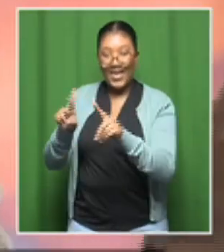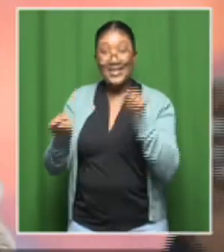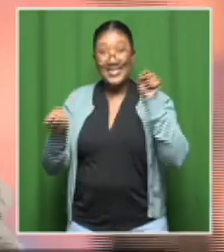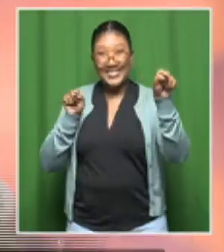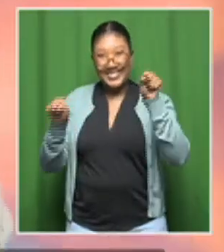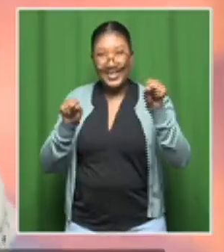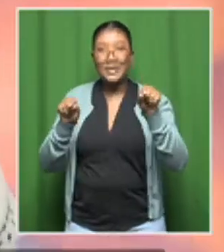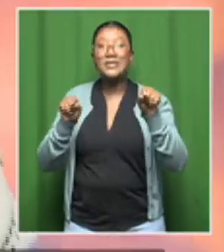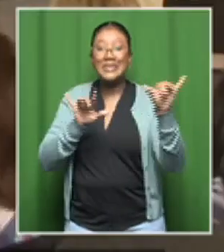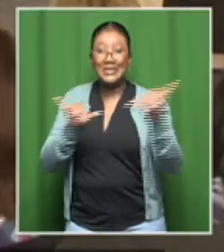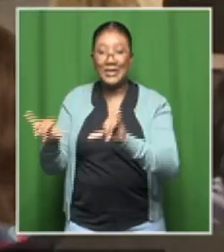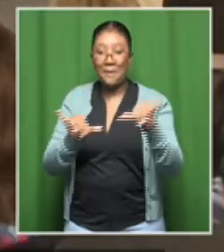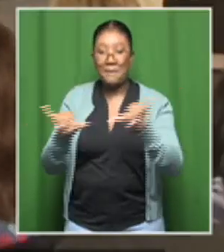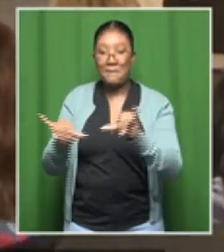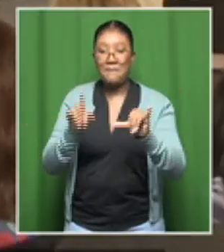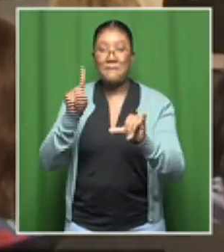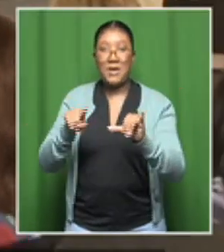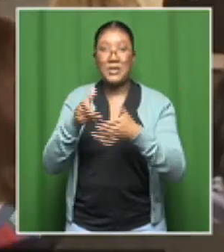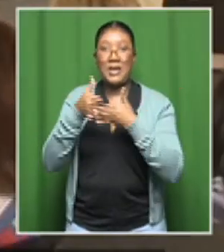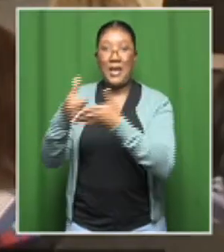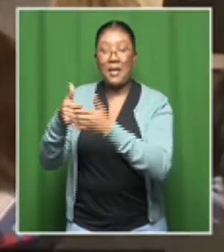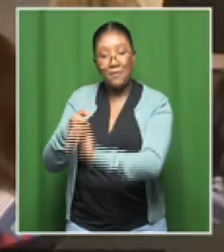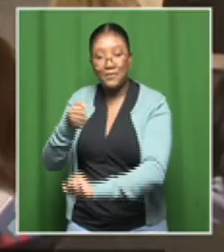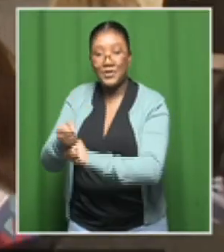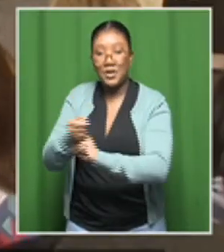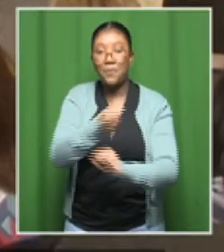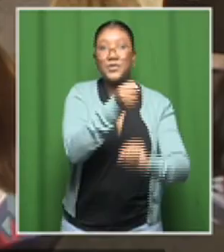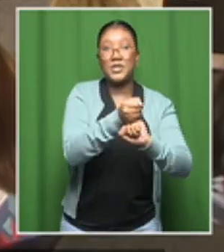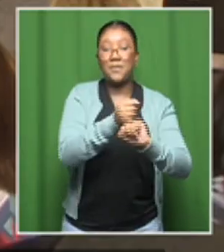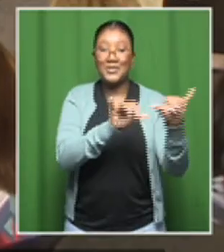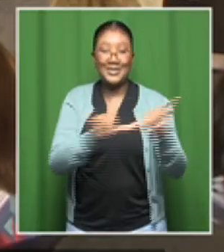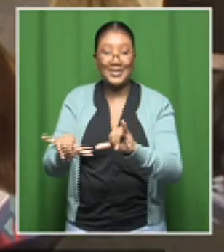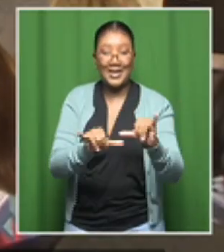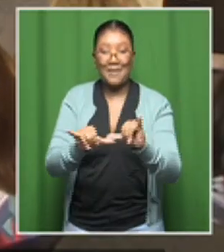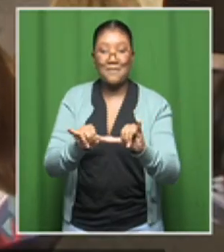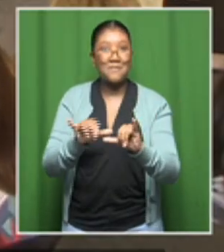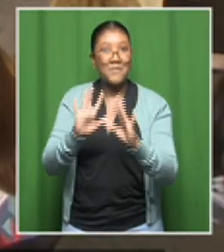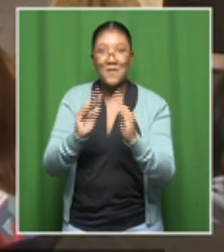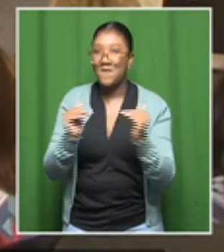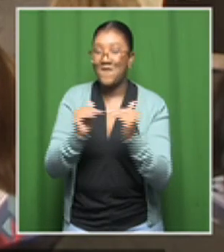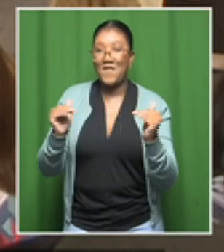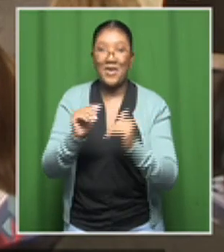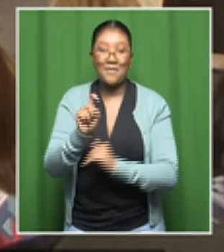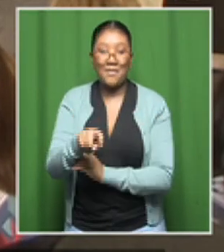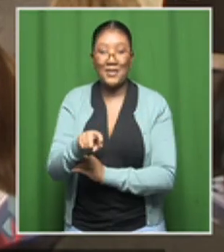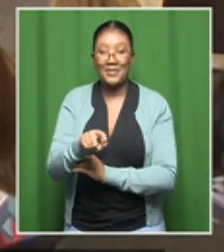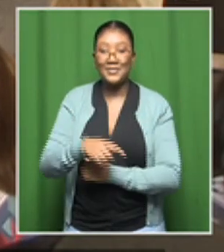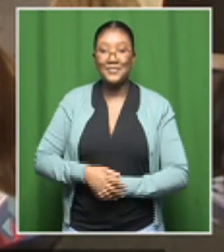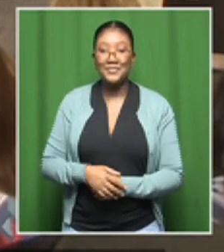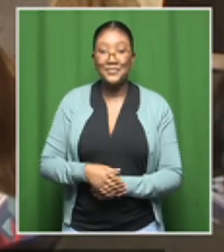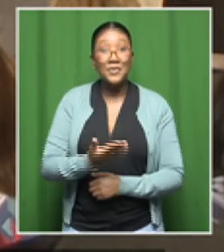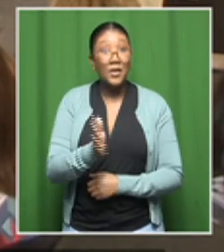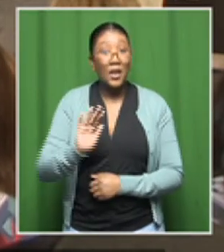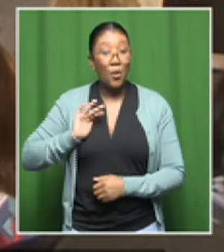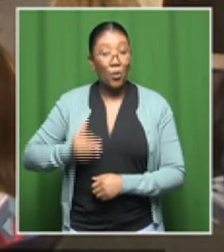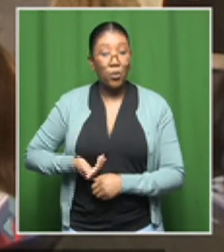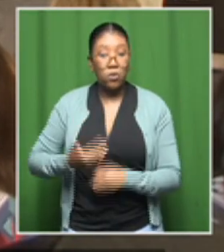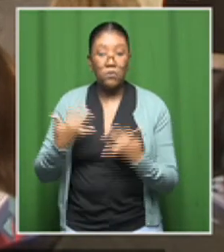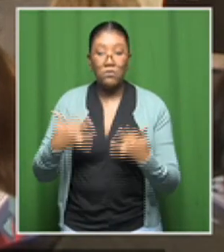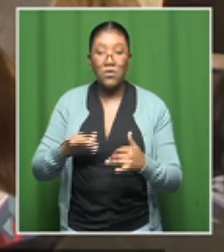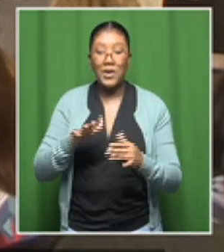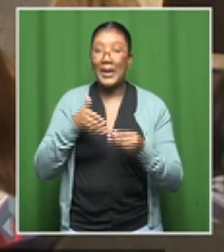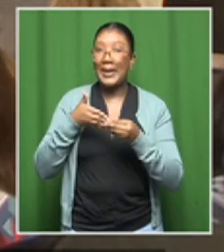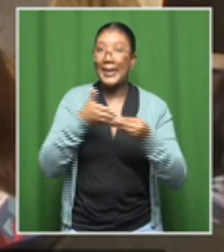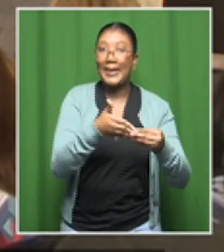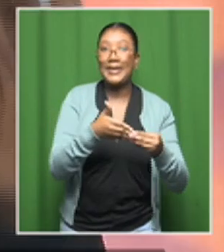These winners that are here, in the institutions that they are leading, in whatever company or